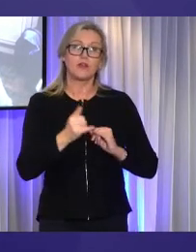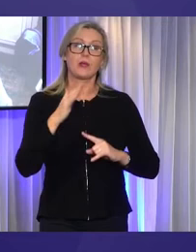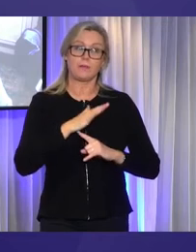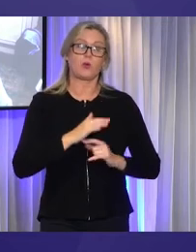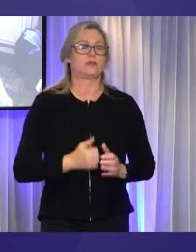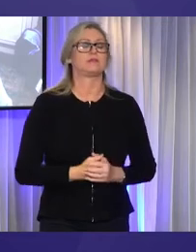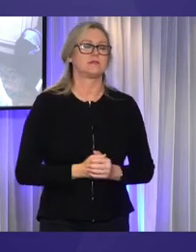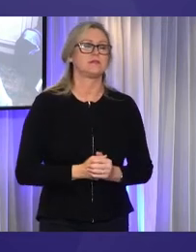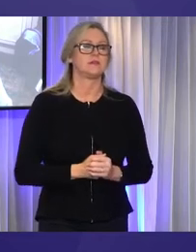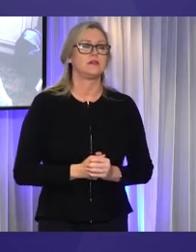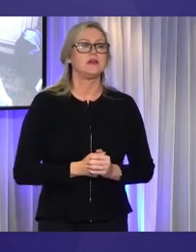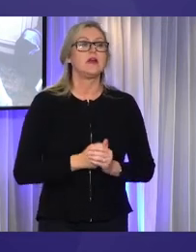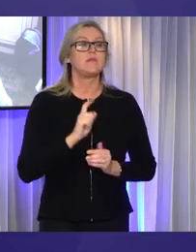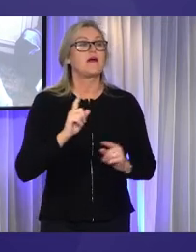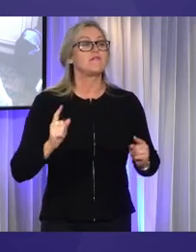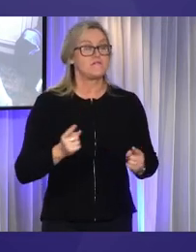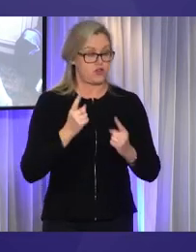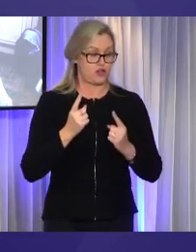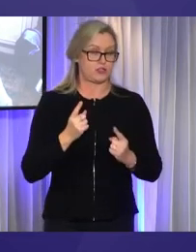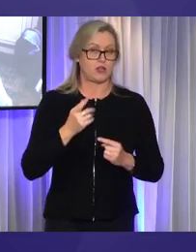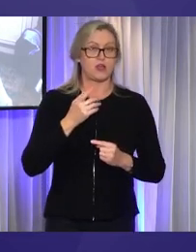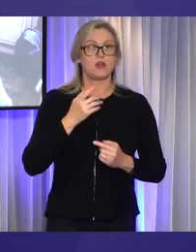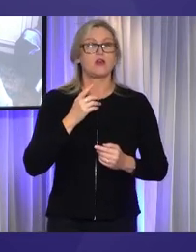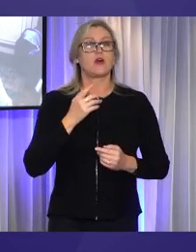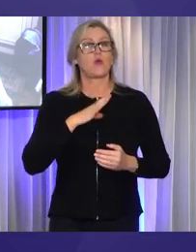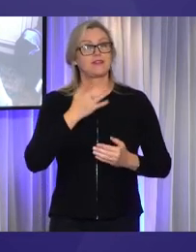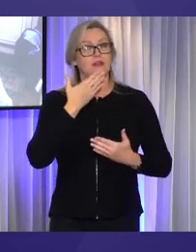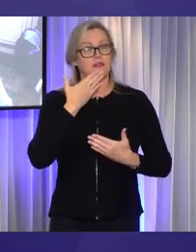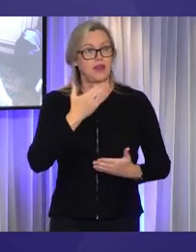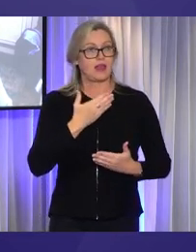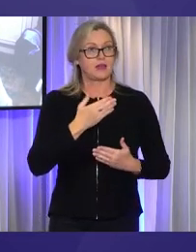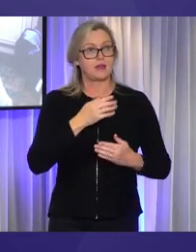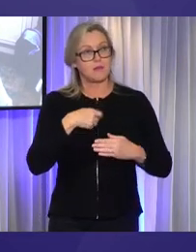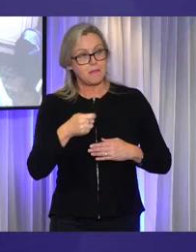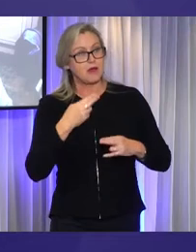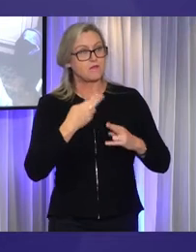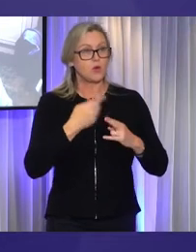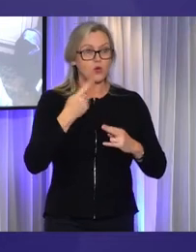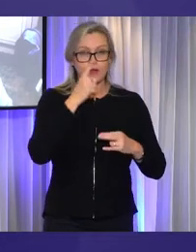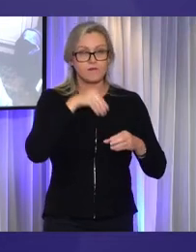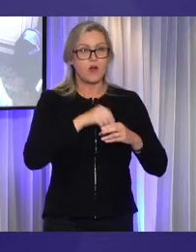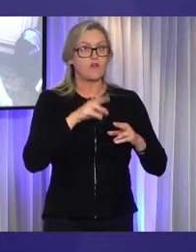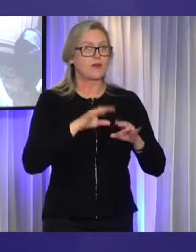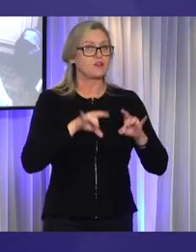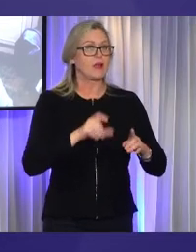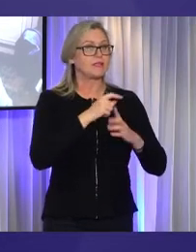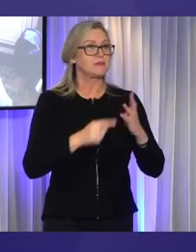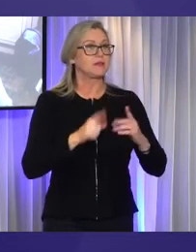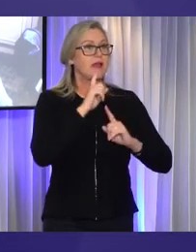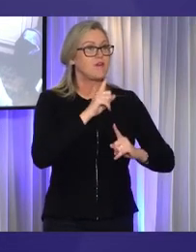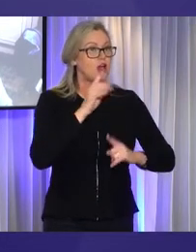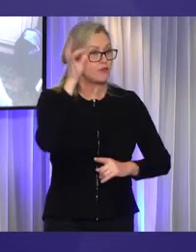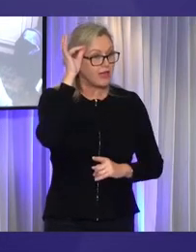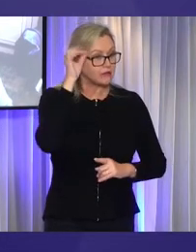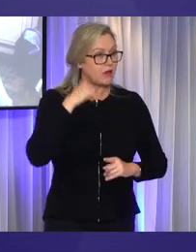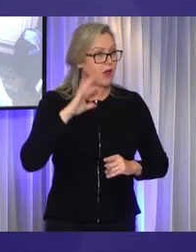However, before doing so, I would like to thank the members of Australia's Disability Strategy Advisory Council, who I have worked with over the last